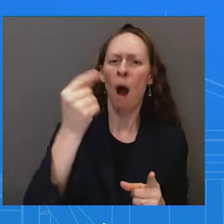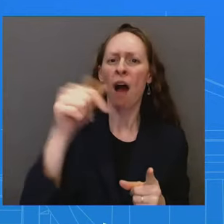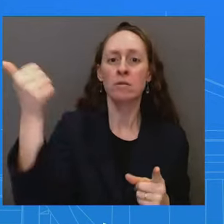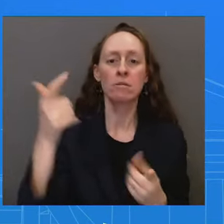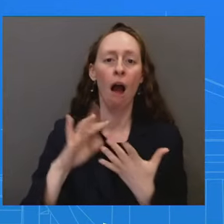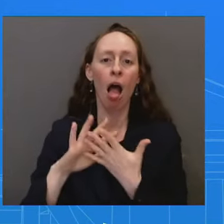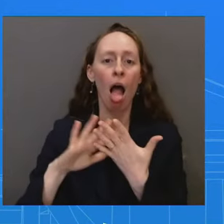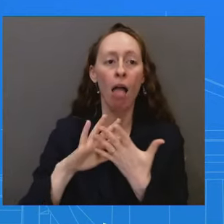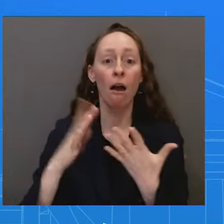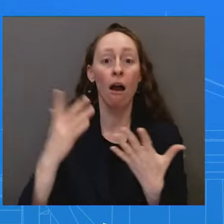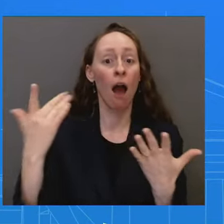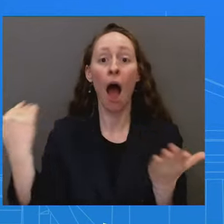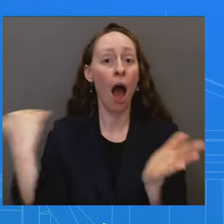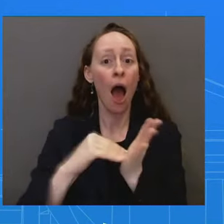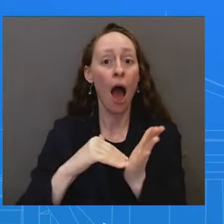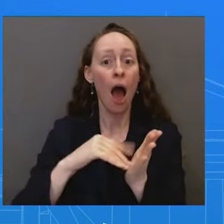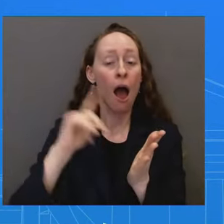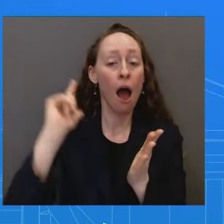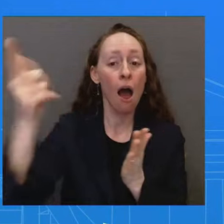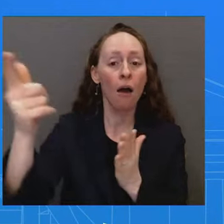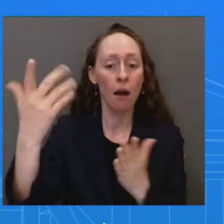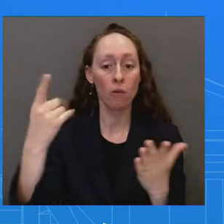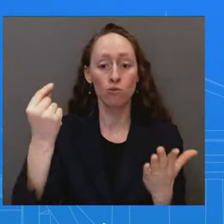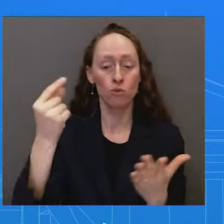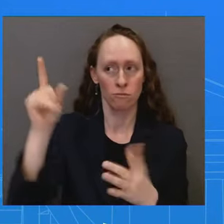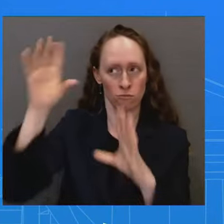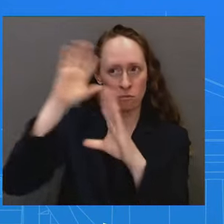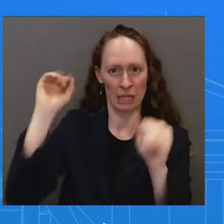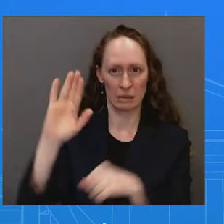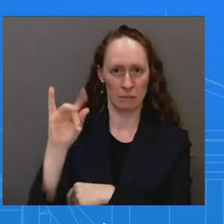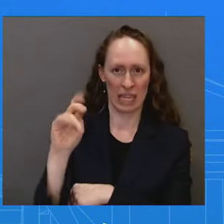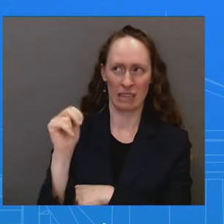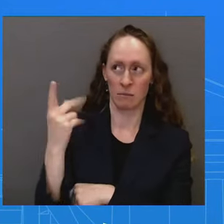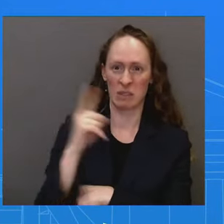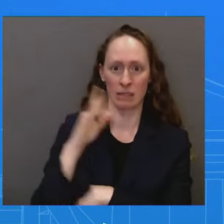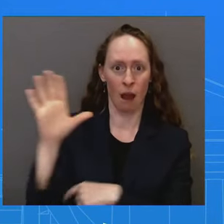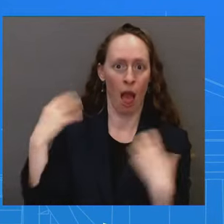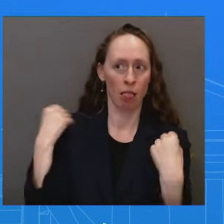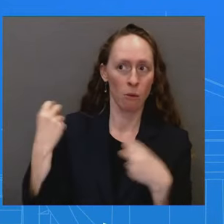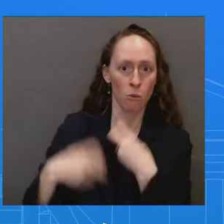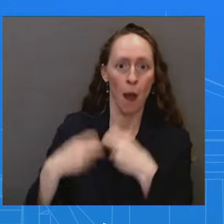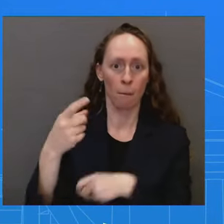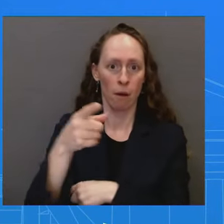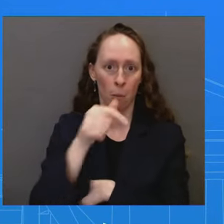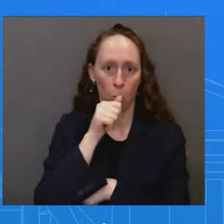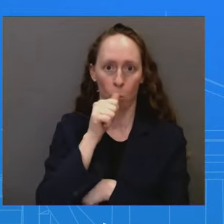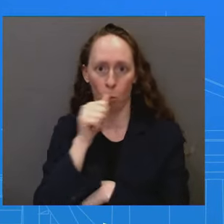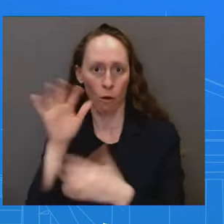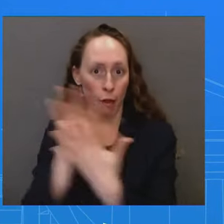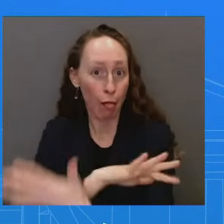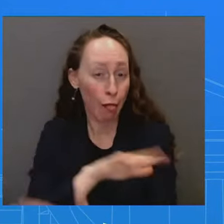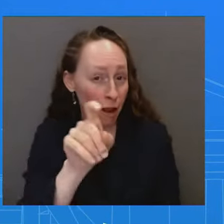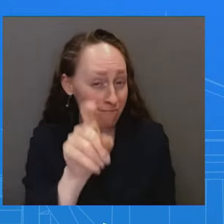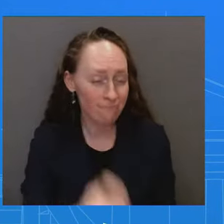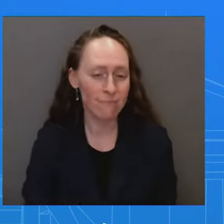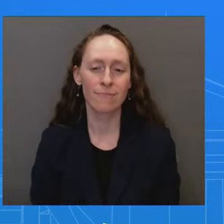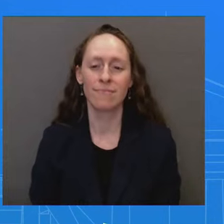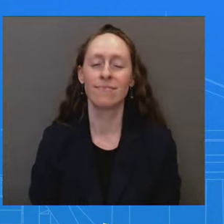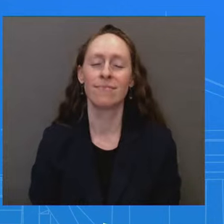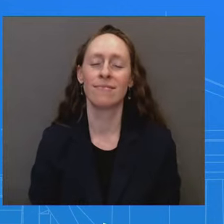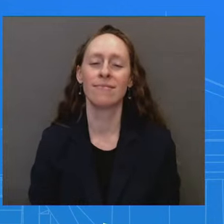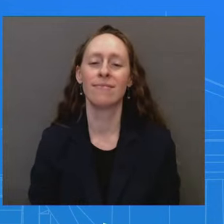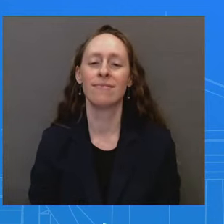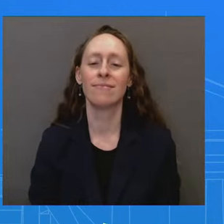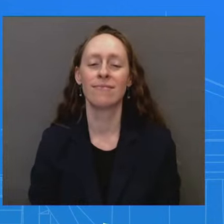health in the future? If, if, could logically argue and you can't, but if you could logically argue that the minute, wait, wait,